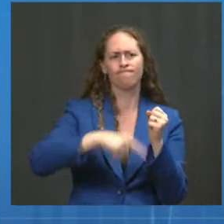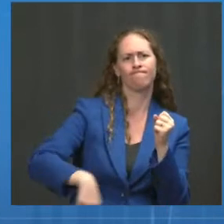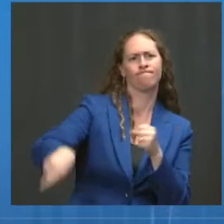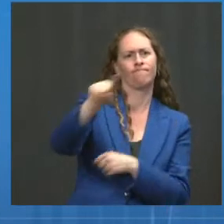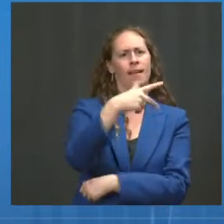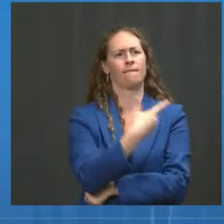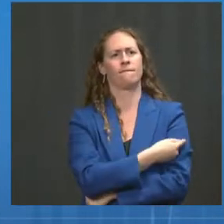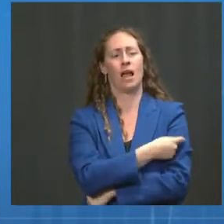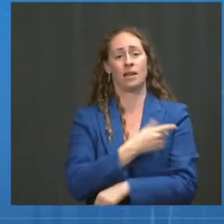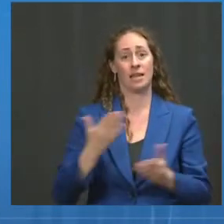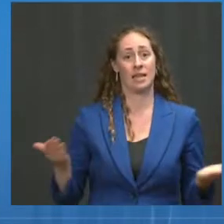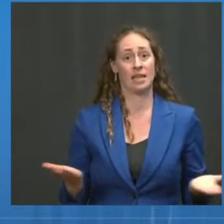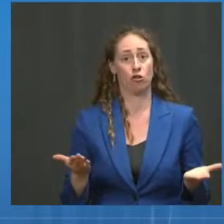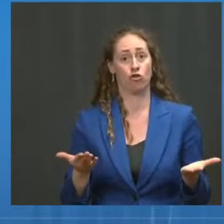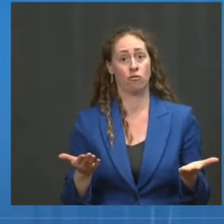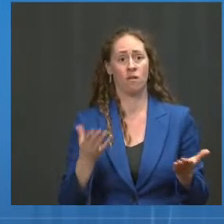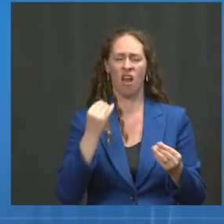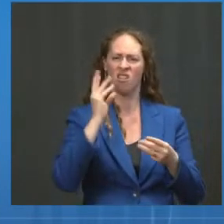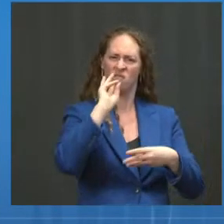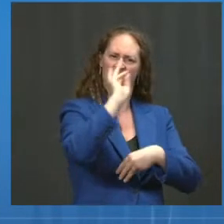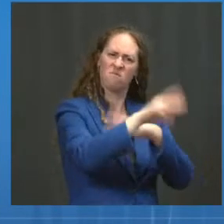and around the world.